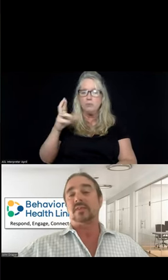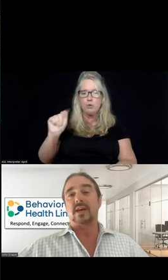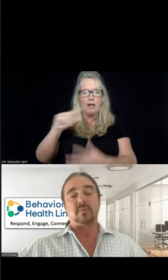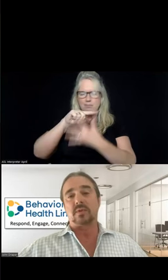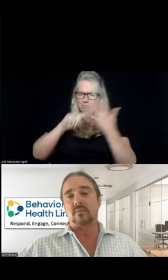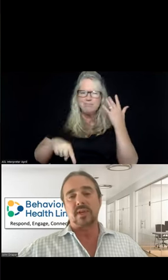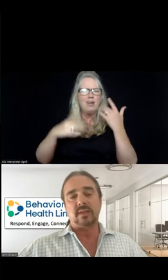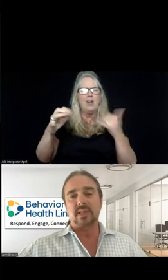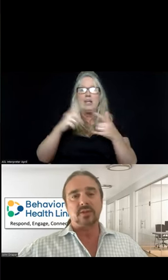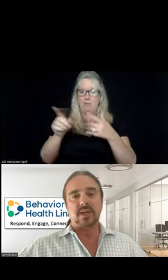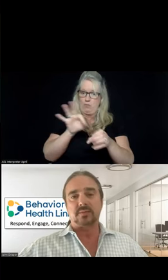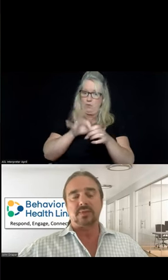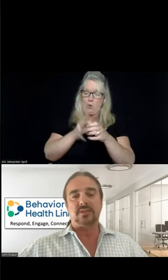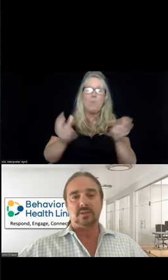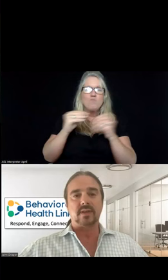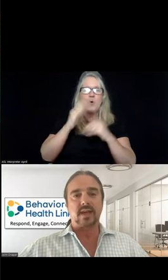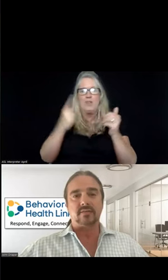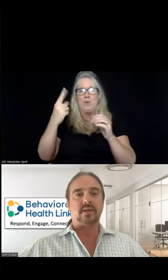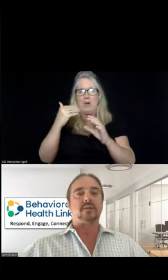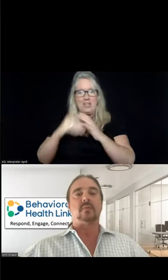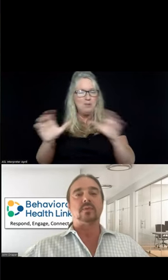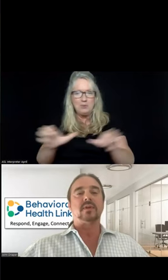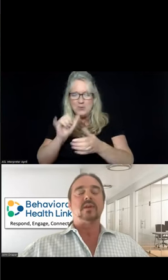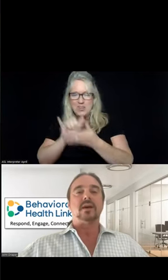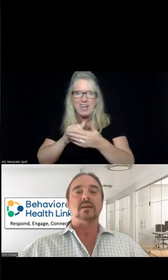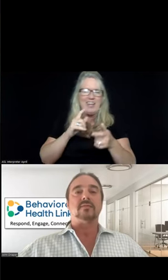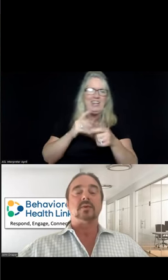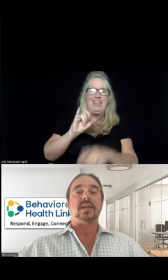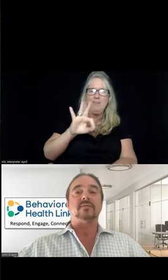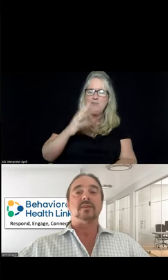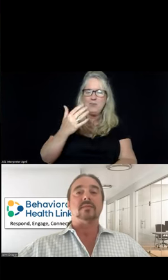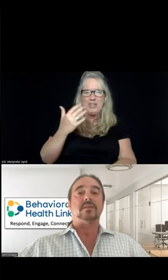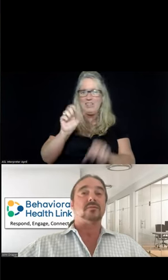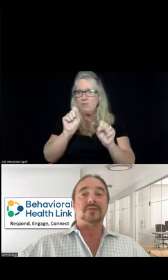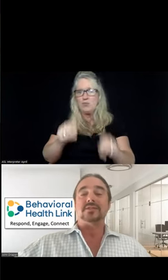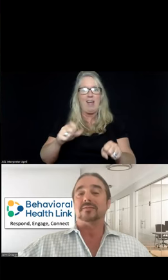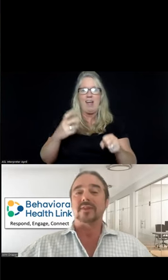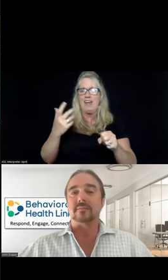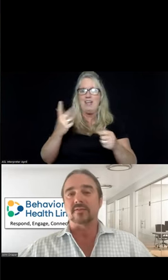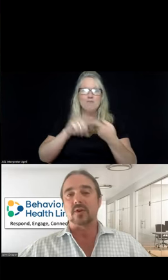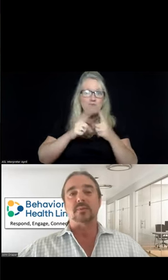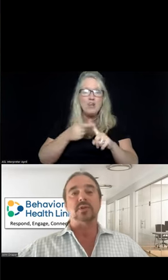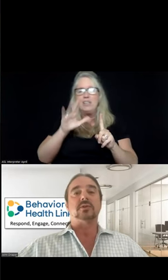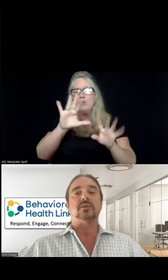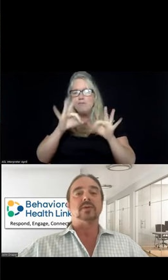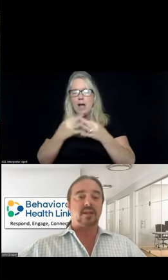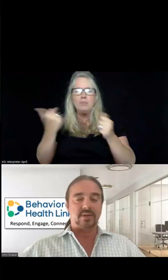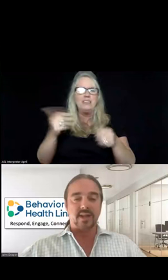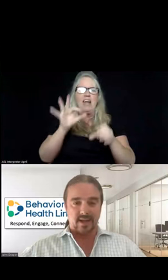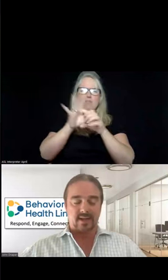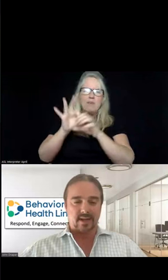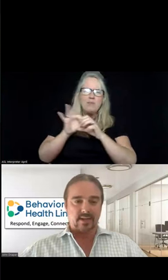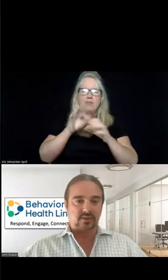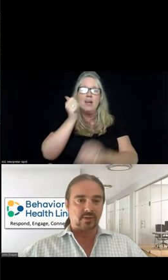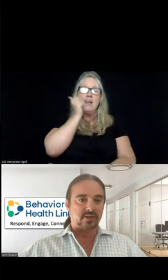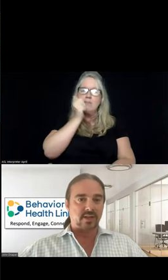If you've got more than one email address, please do that. If you've got more, if you can have, you know, friends and family vote, but you can do it every